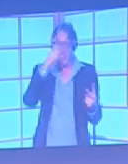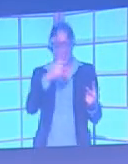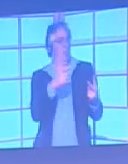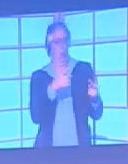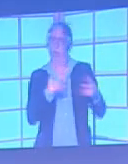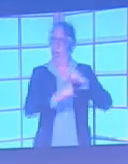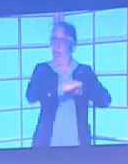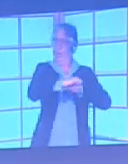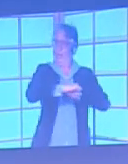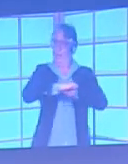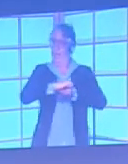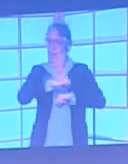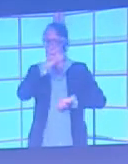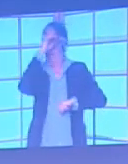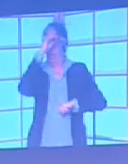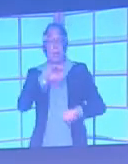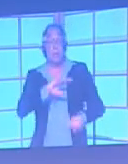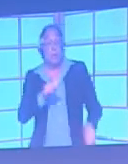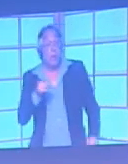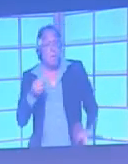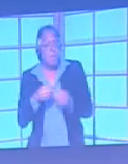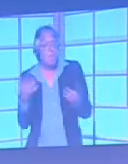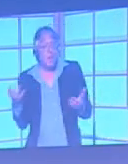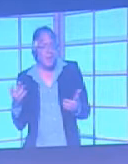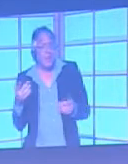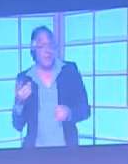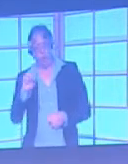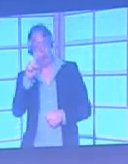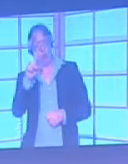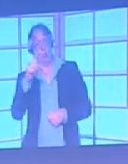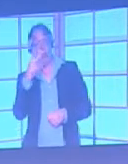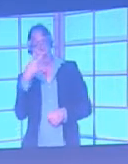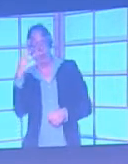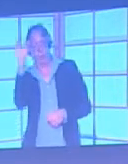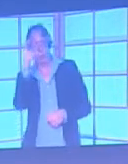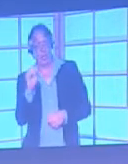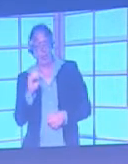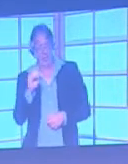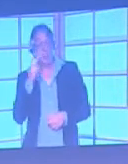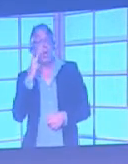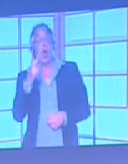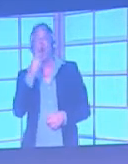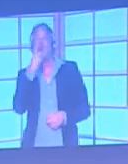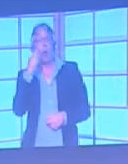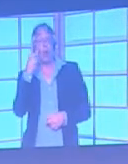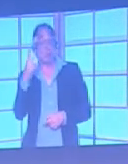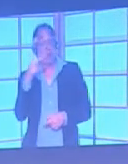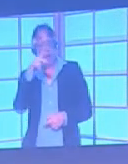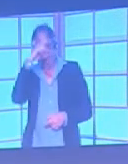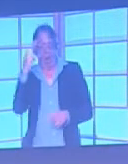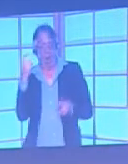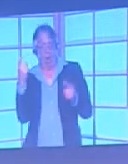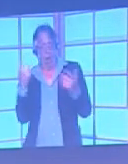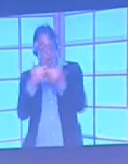people, reds can appear black. You can see how this red football jersey looks black on the right.